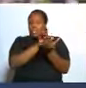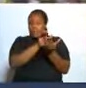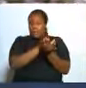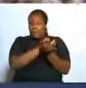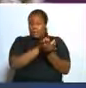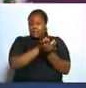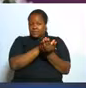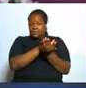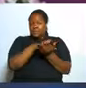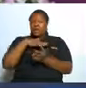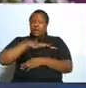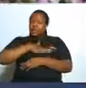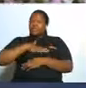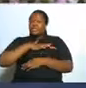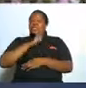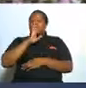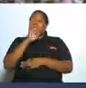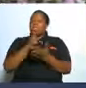be honest